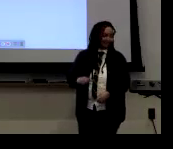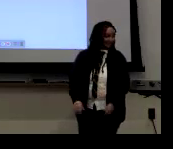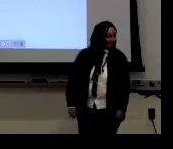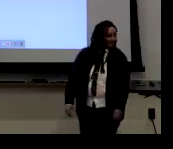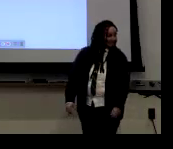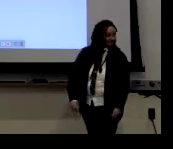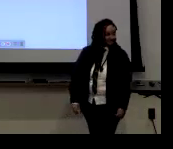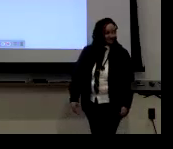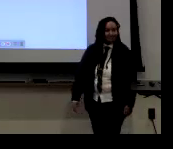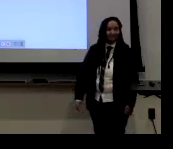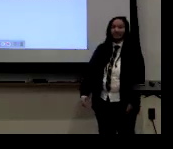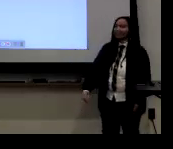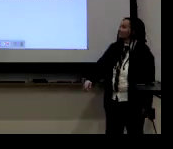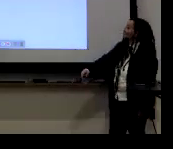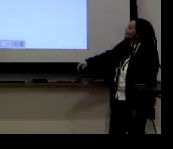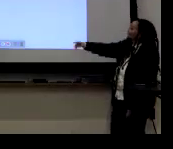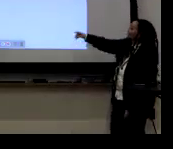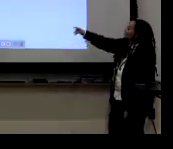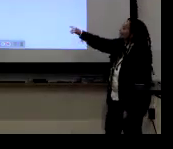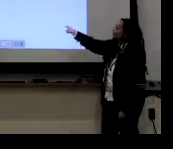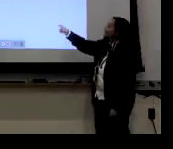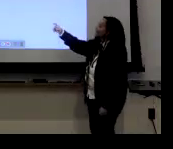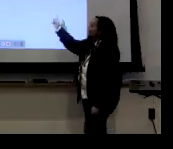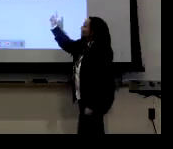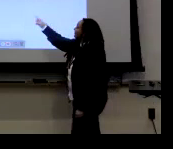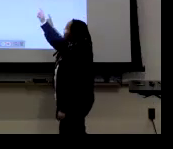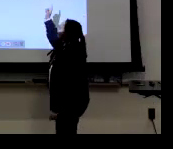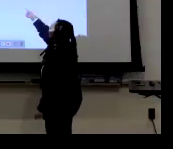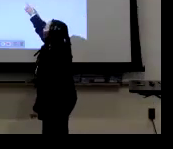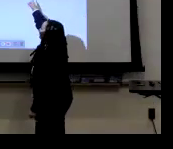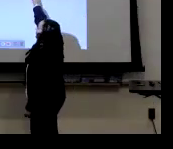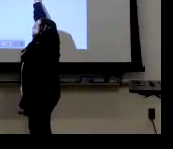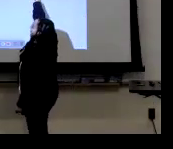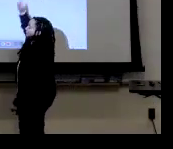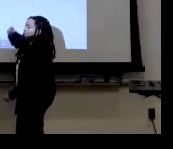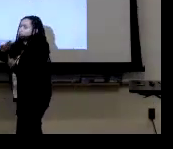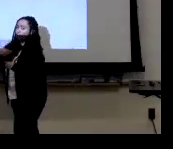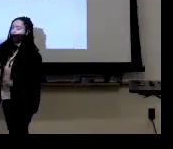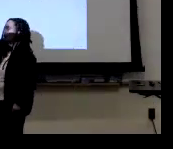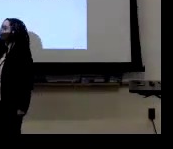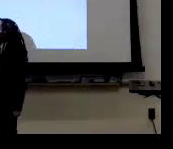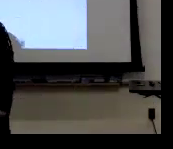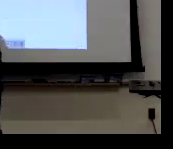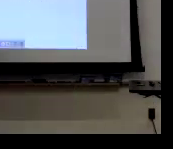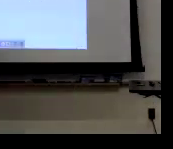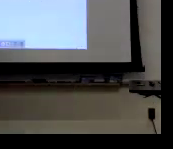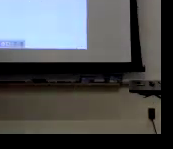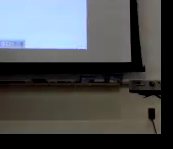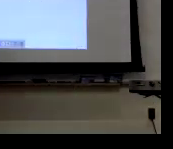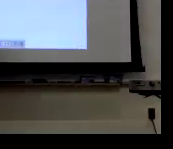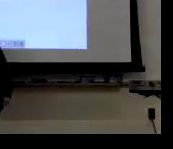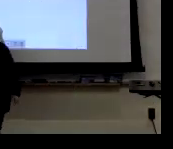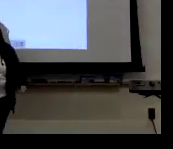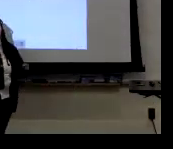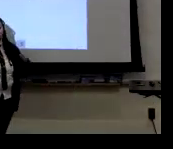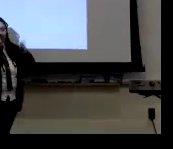to be masked. Clearly, there's not just one way. As you can see here from this second bullet